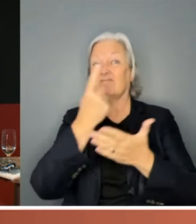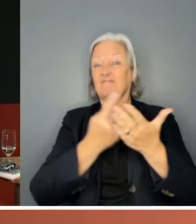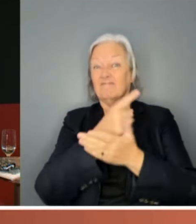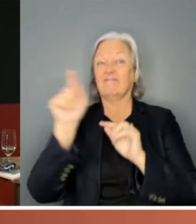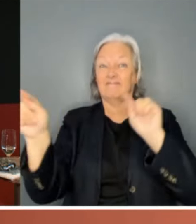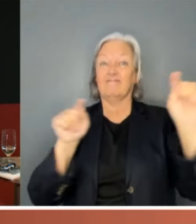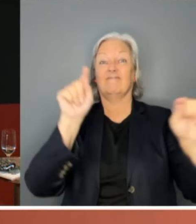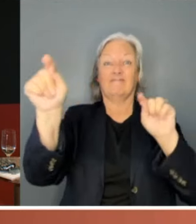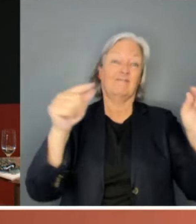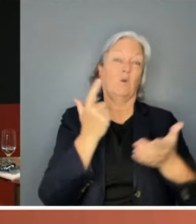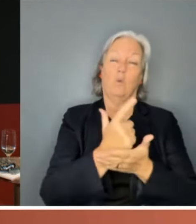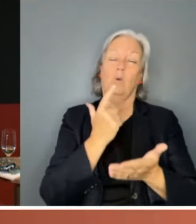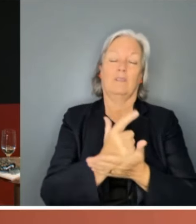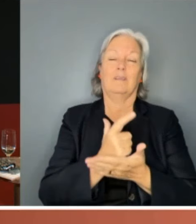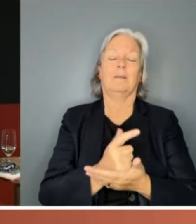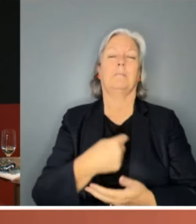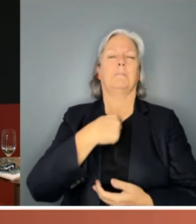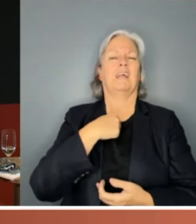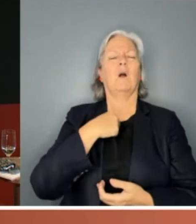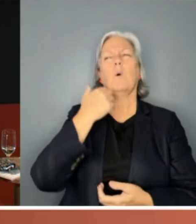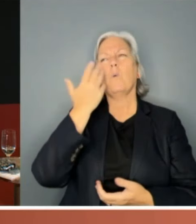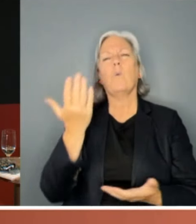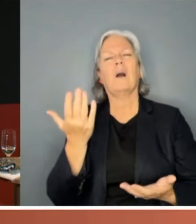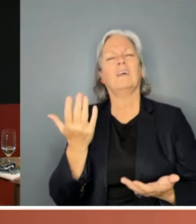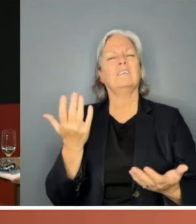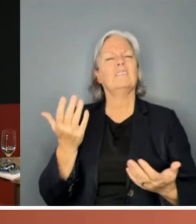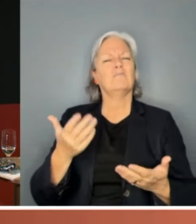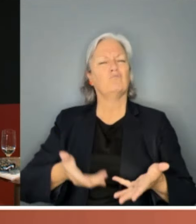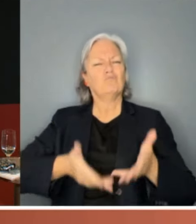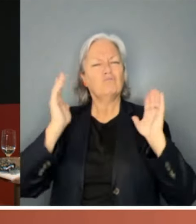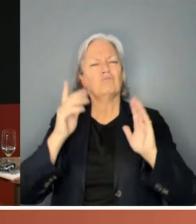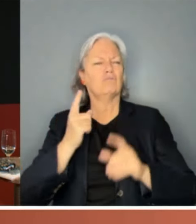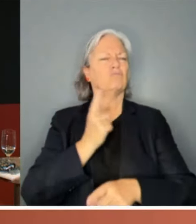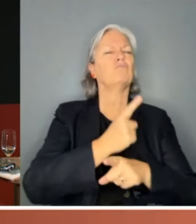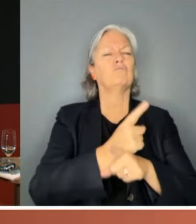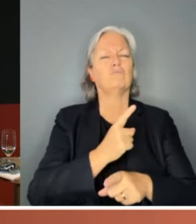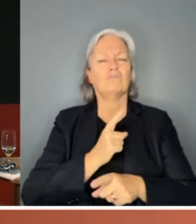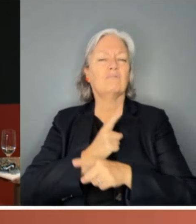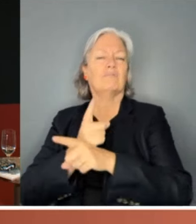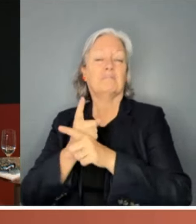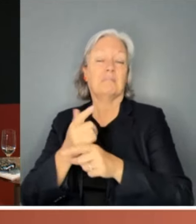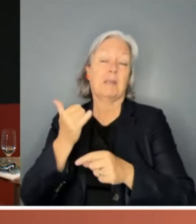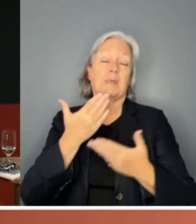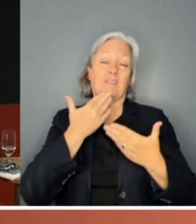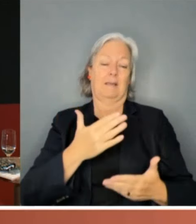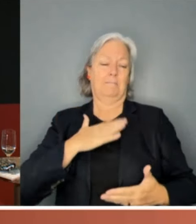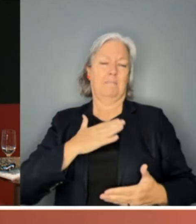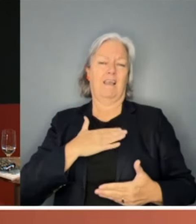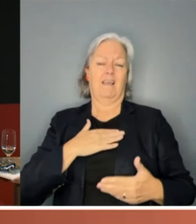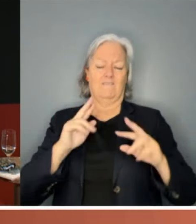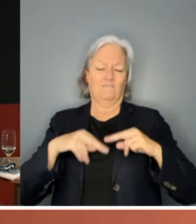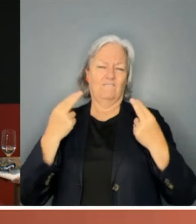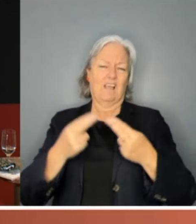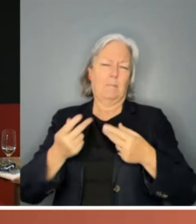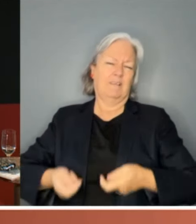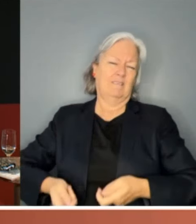always been someone who's prepared to speak out. And, you know, perhaps I can thank my upbringing for that, I don't know. But, yeah,